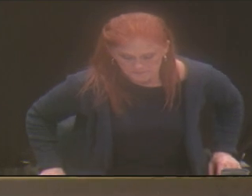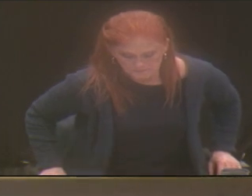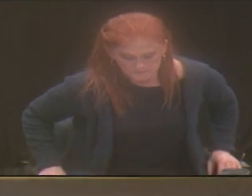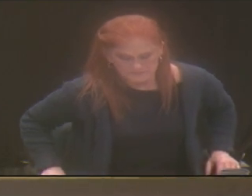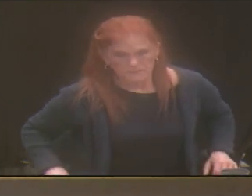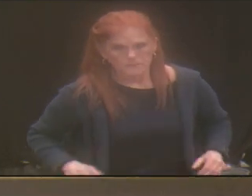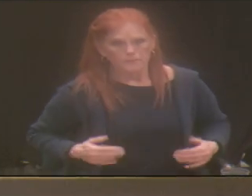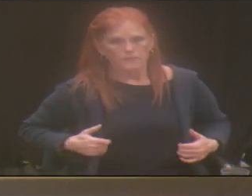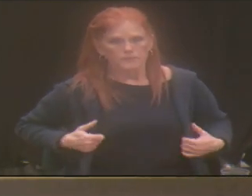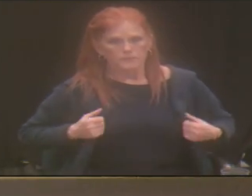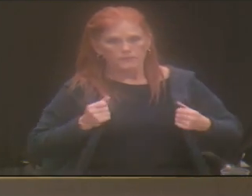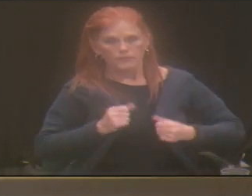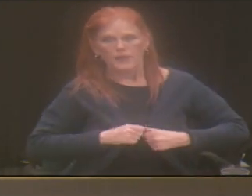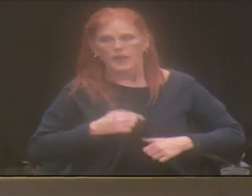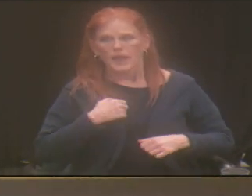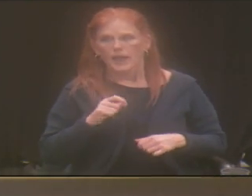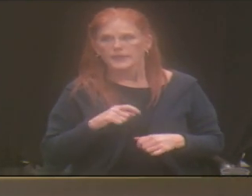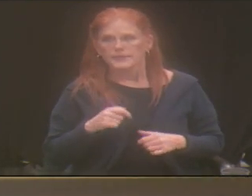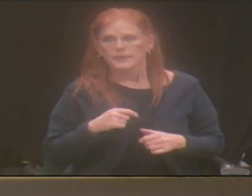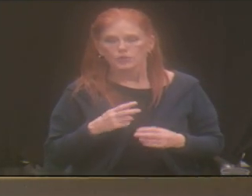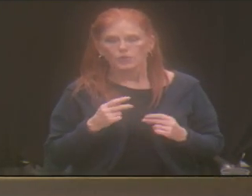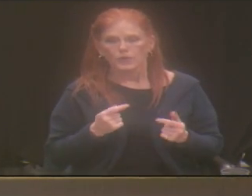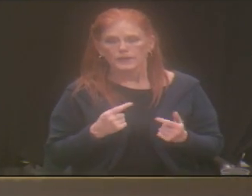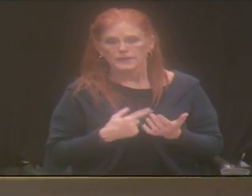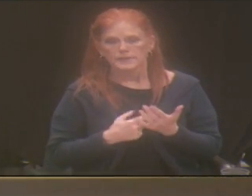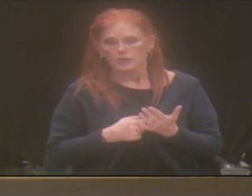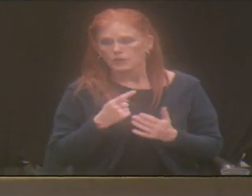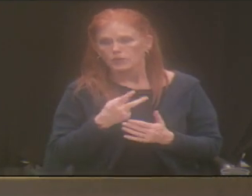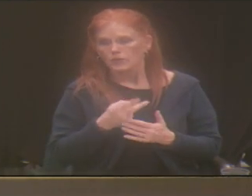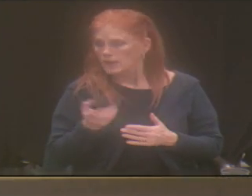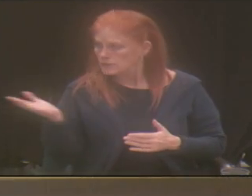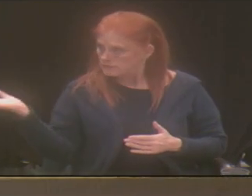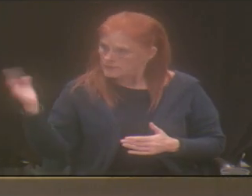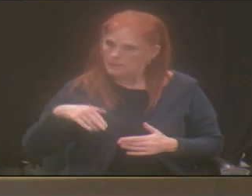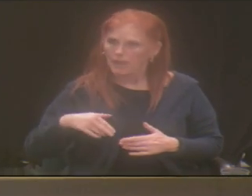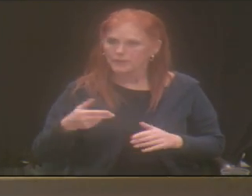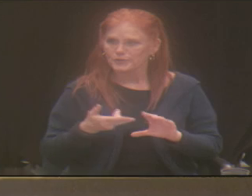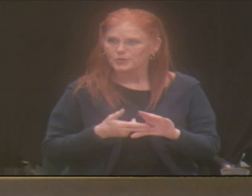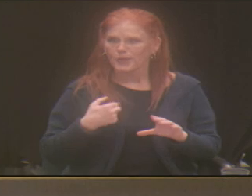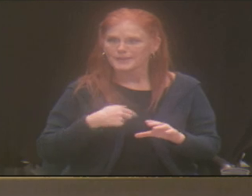I need to go back over a couple of things quickly. You can come on up here if you want.